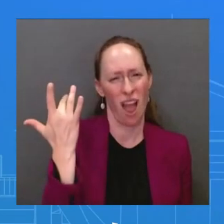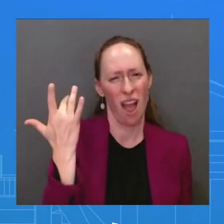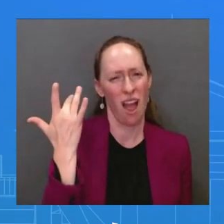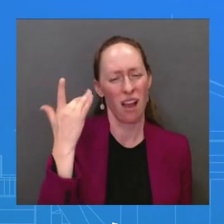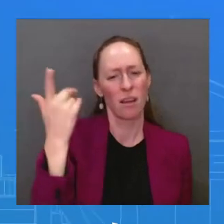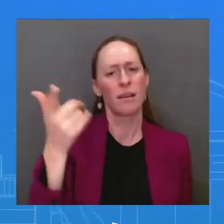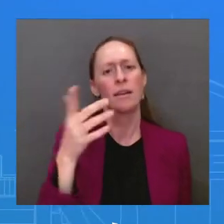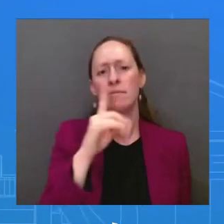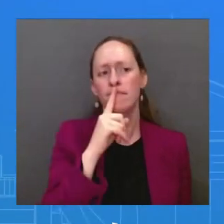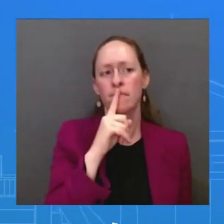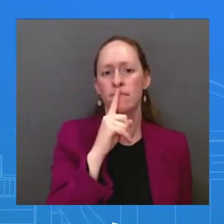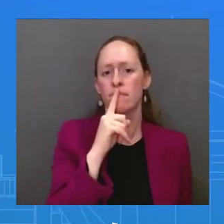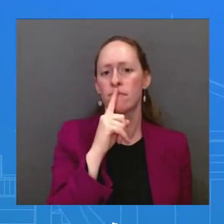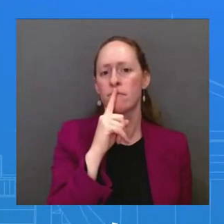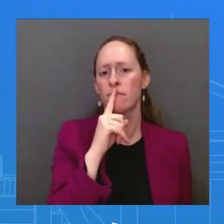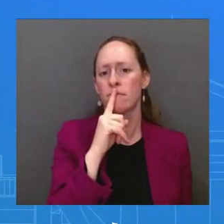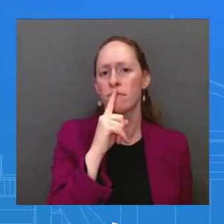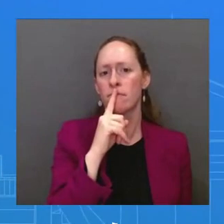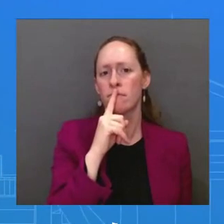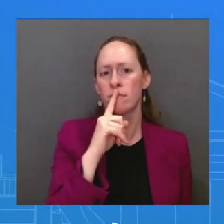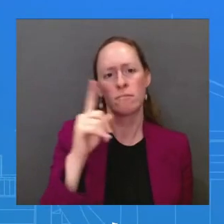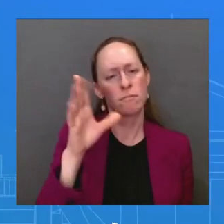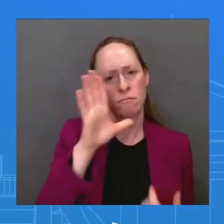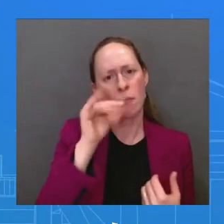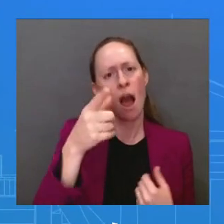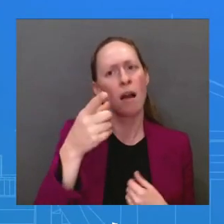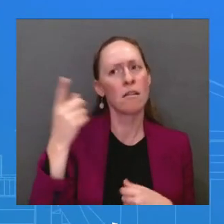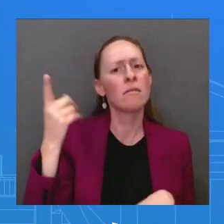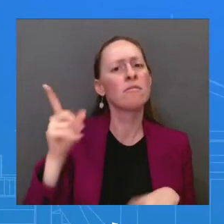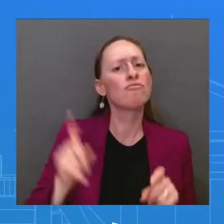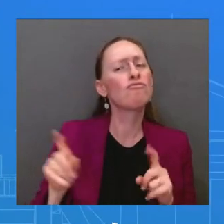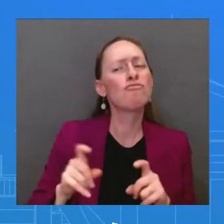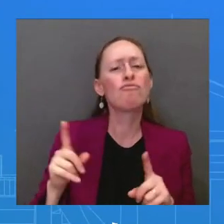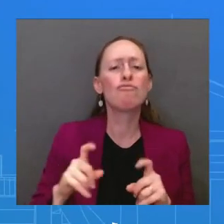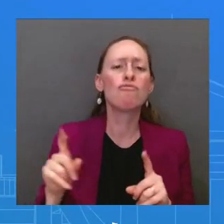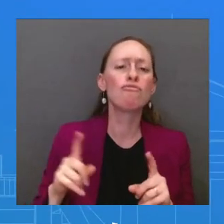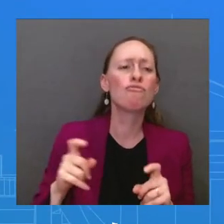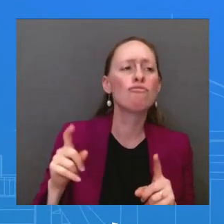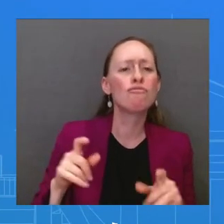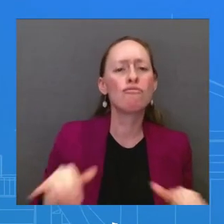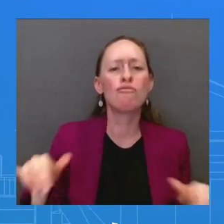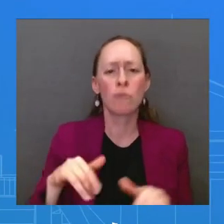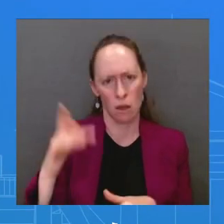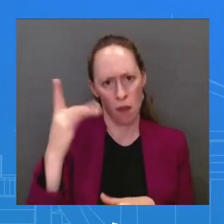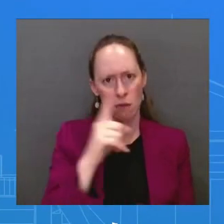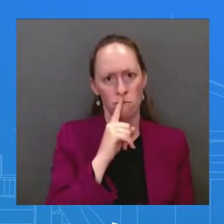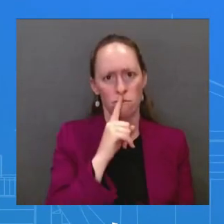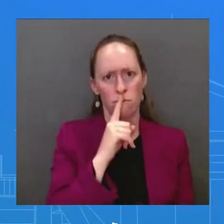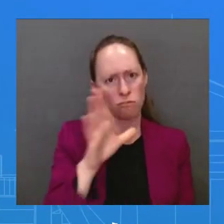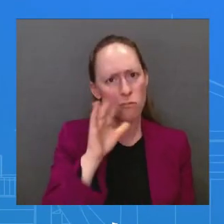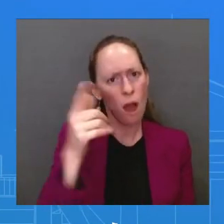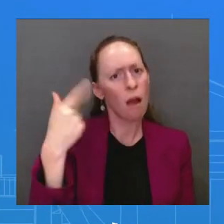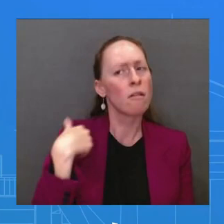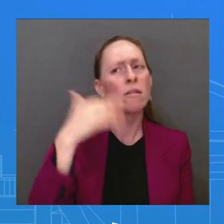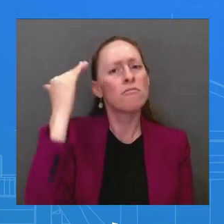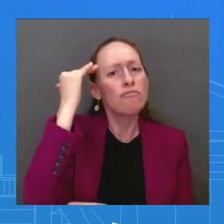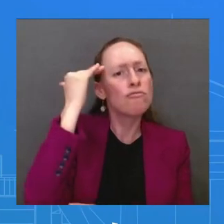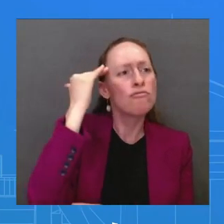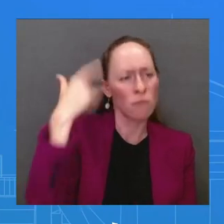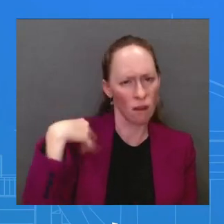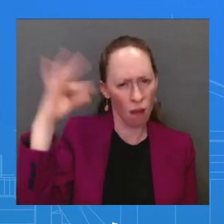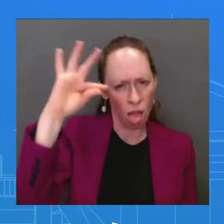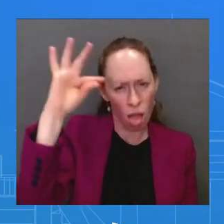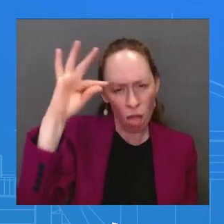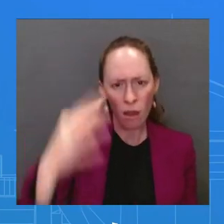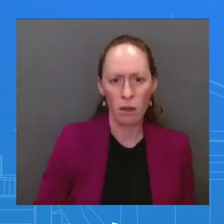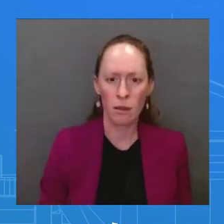question. has – it has nothing to not share the – it's – we I just shared with you yesterday he took – he took a test, and it was negative.